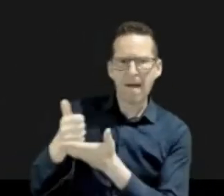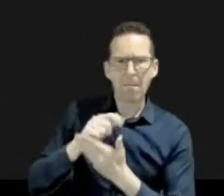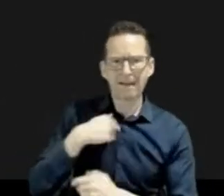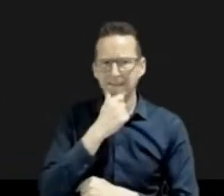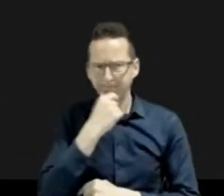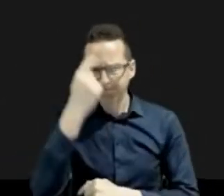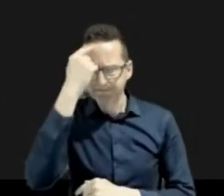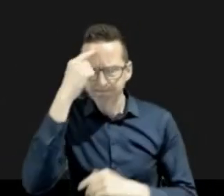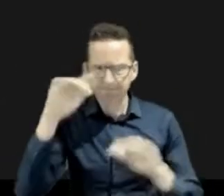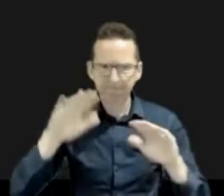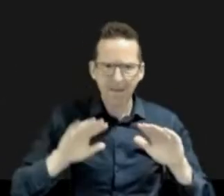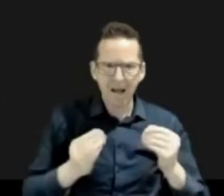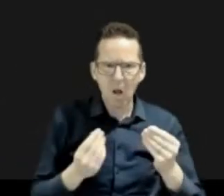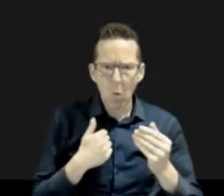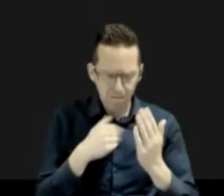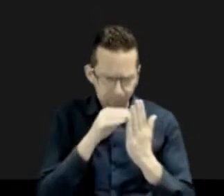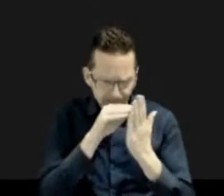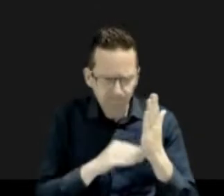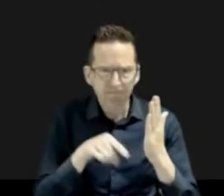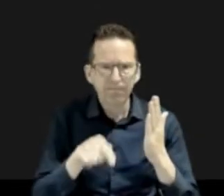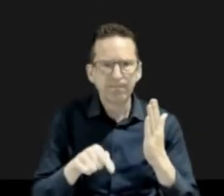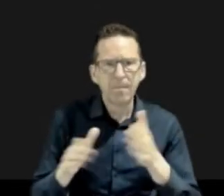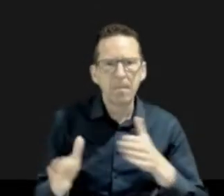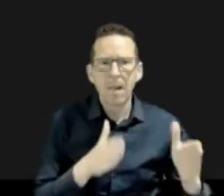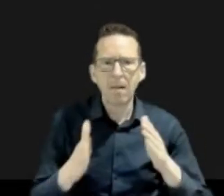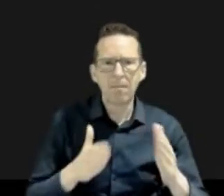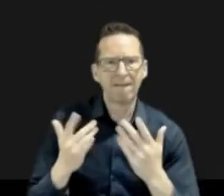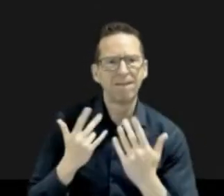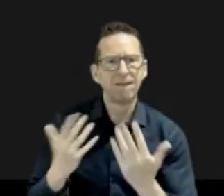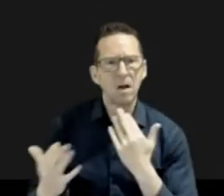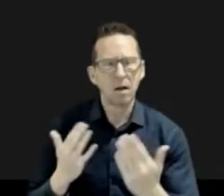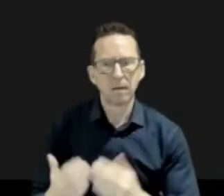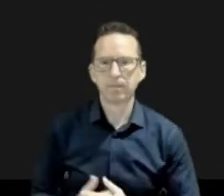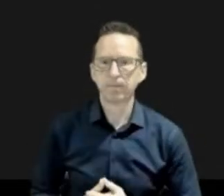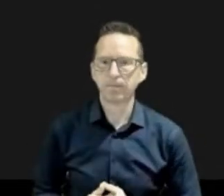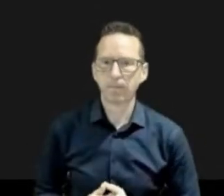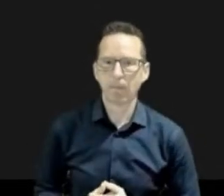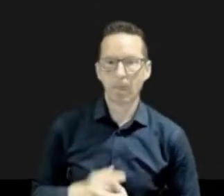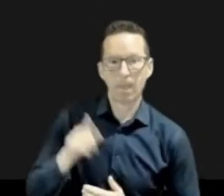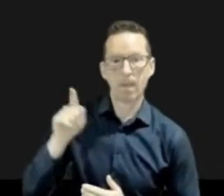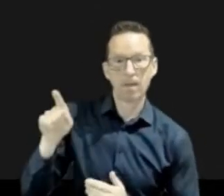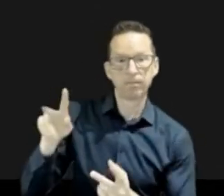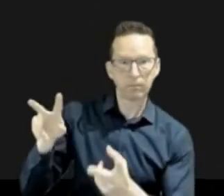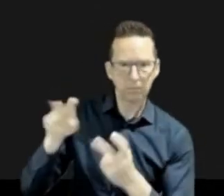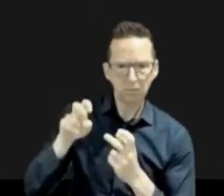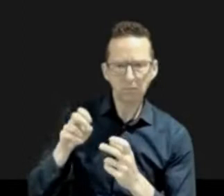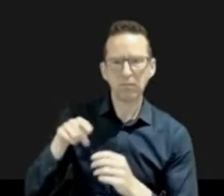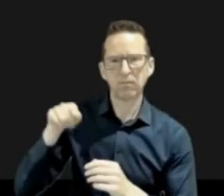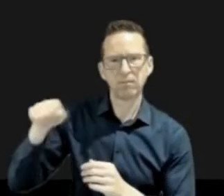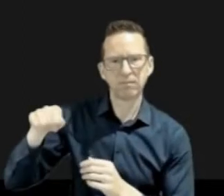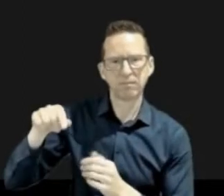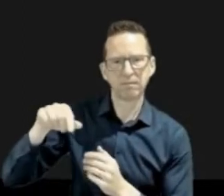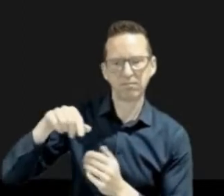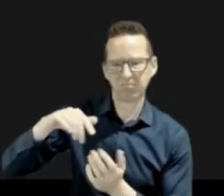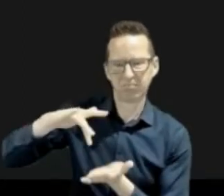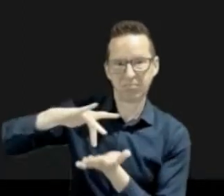effective system to respond to fires out of the National Weather Service comes from the incident command system, which was evolved in the California